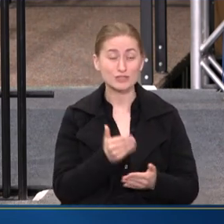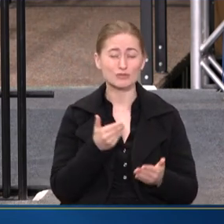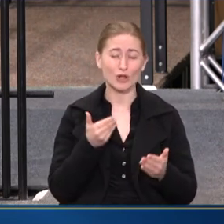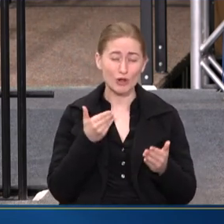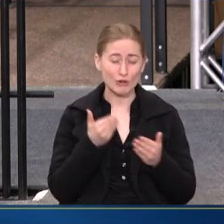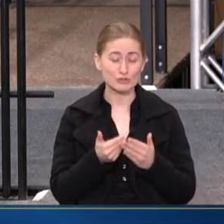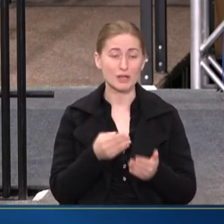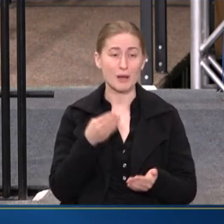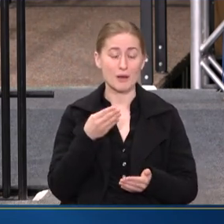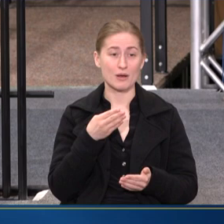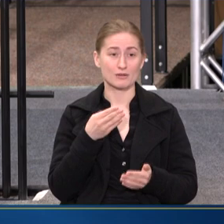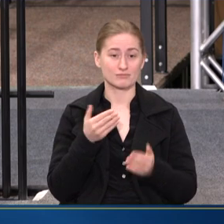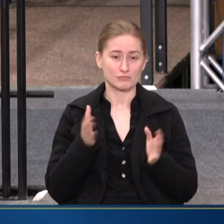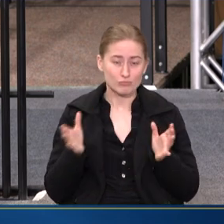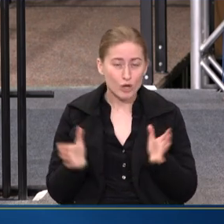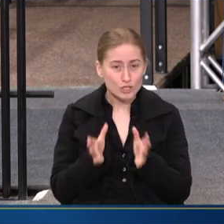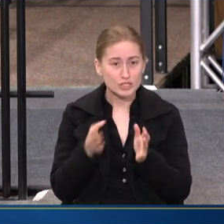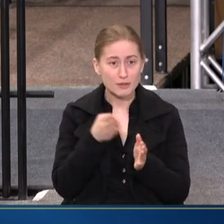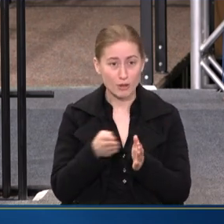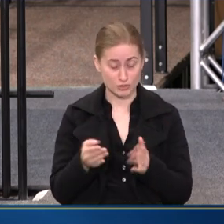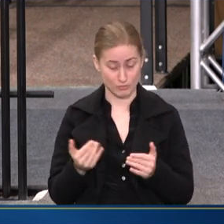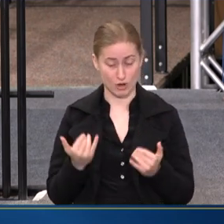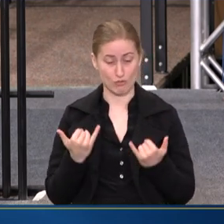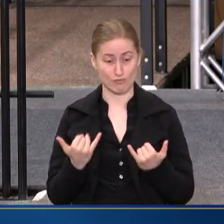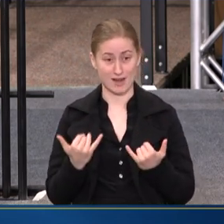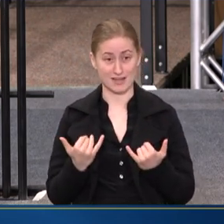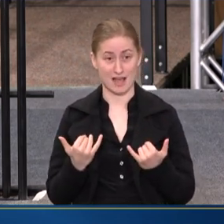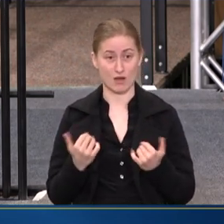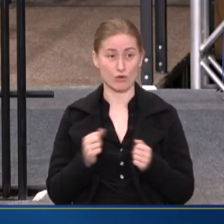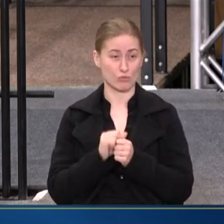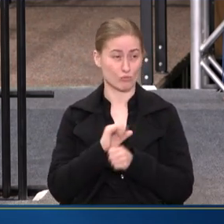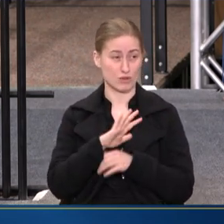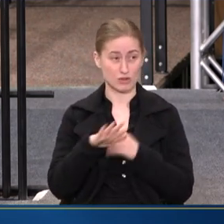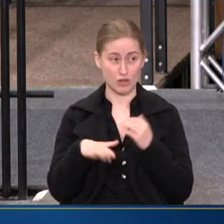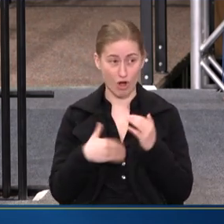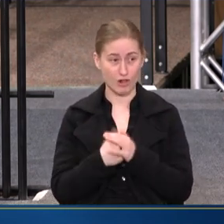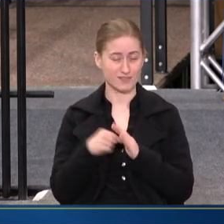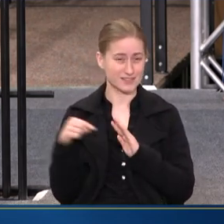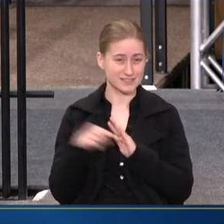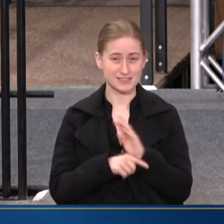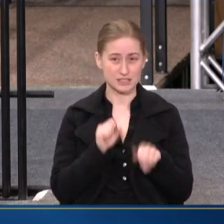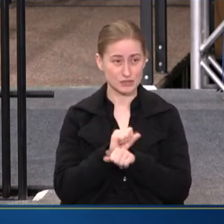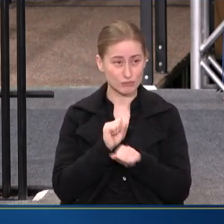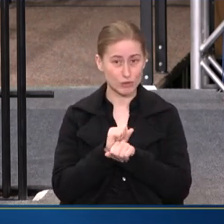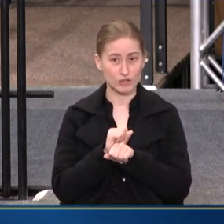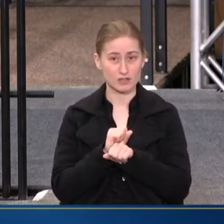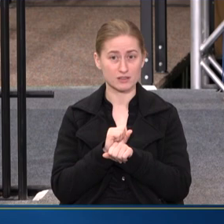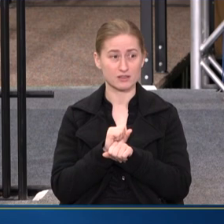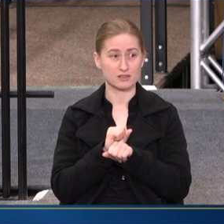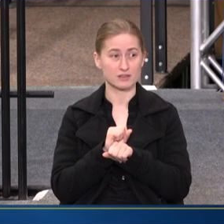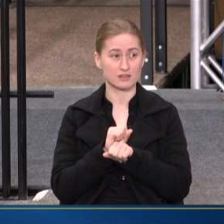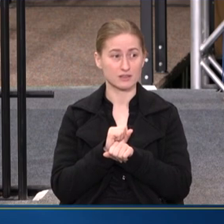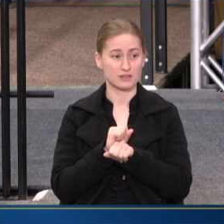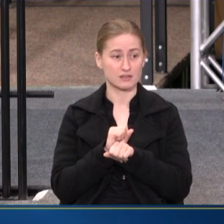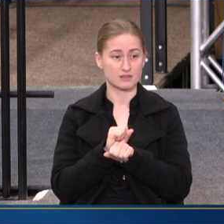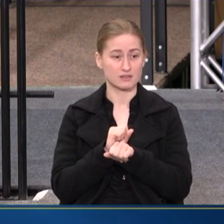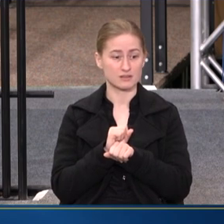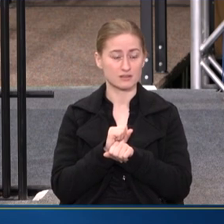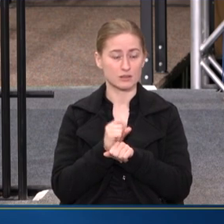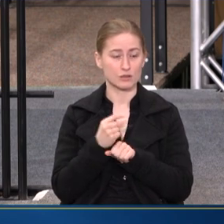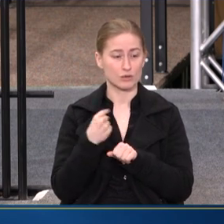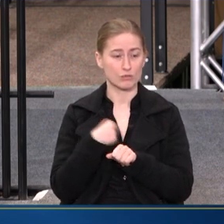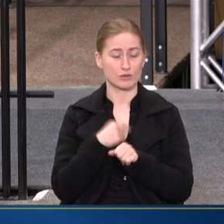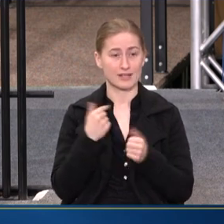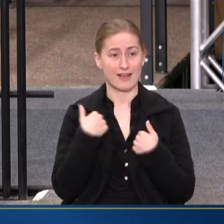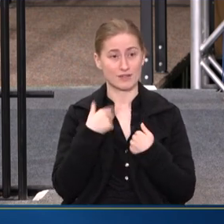Baltimore as we stand right now with all of that intensive work to be bucking the trend. We